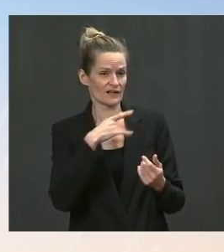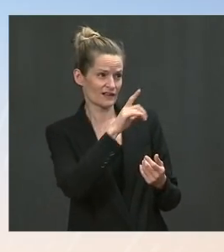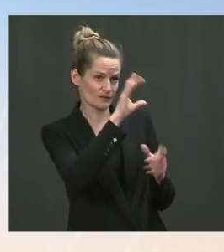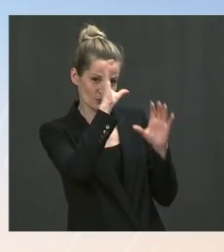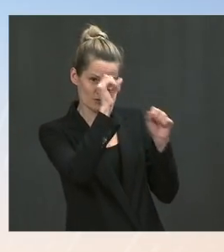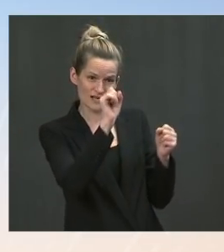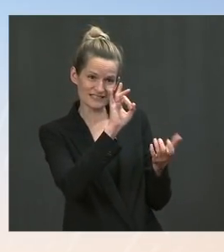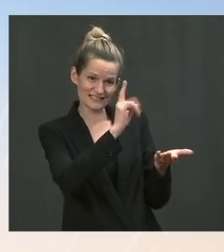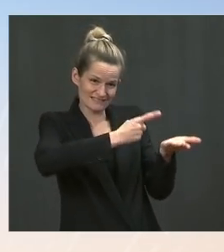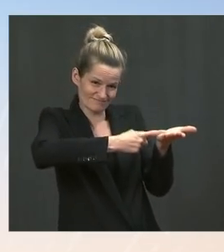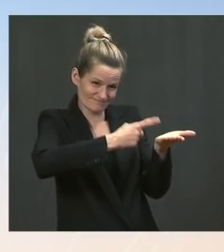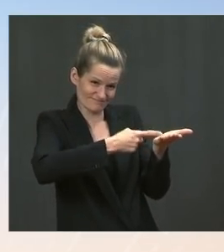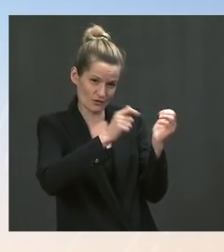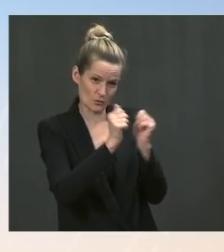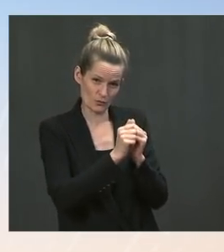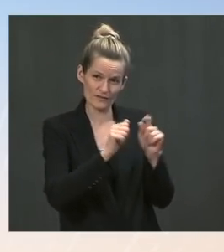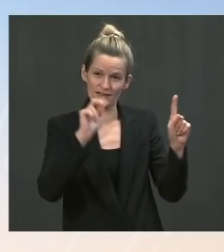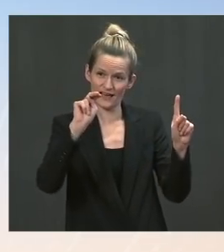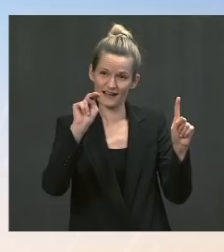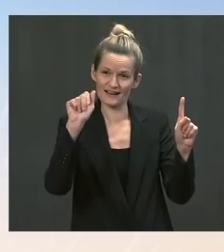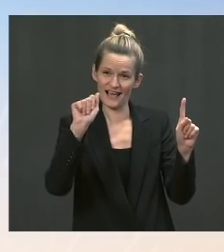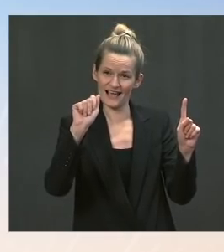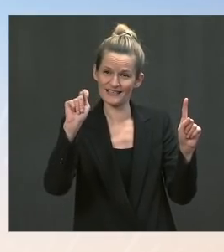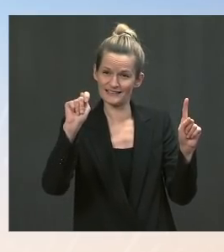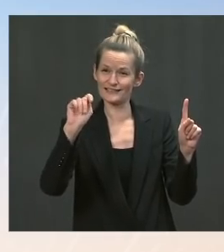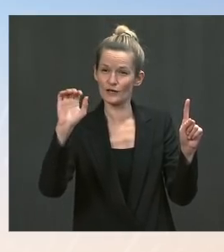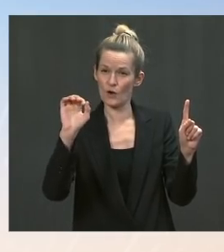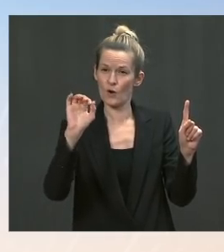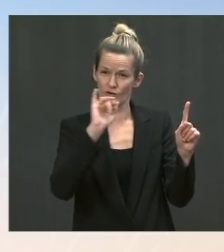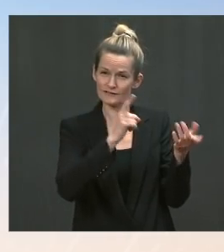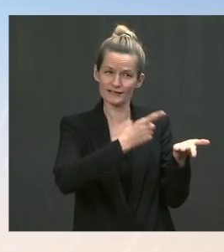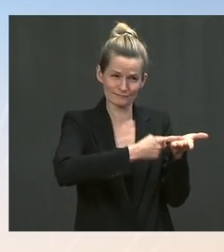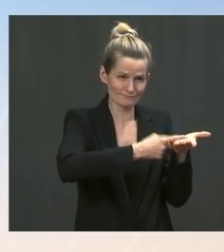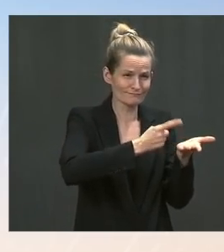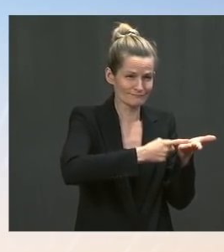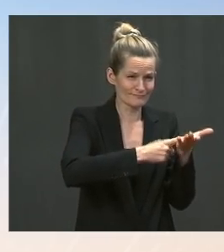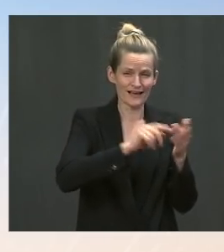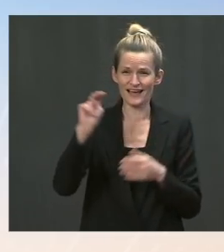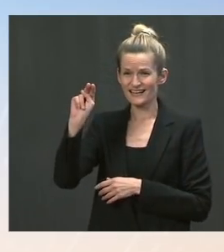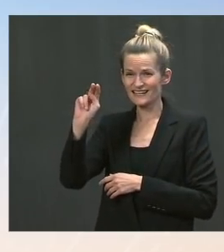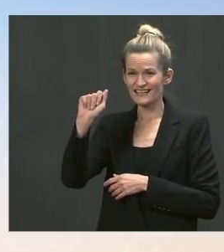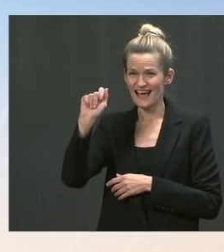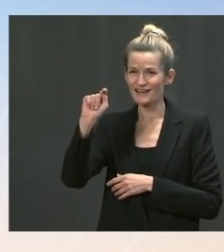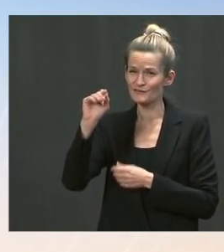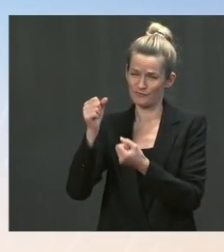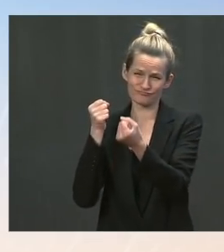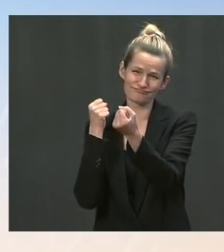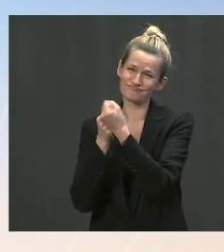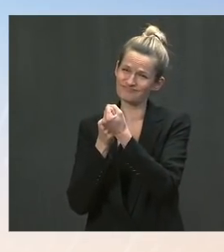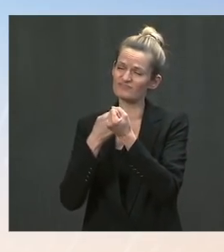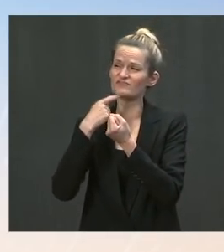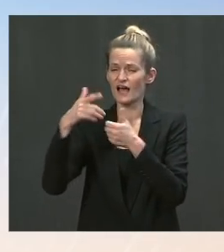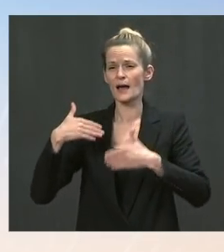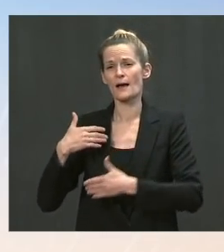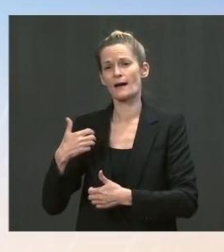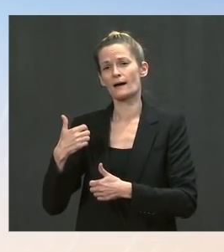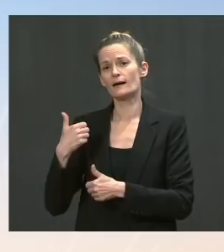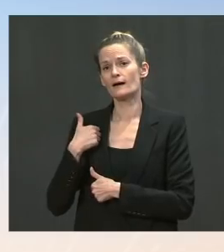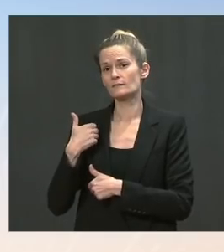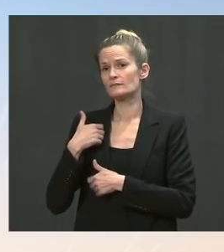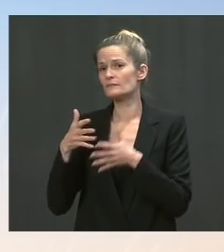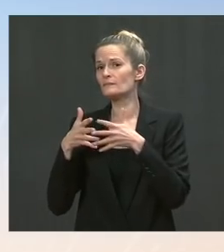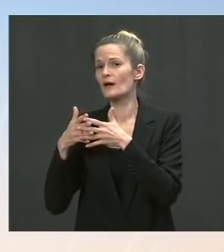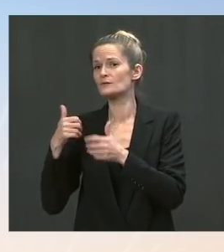that the Afghan government and the Afghan National Defense Forces have the training equipment and numbers to prevail. And now is the moment for the leadership and the will